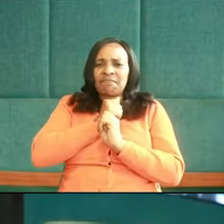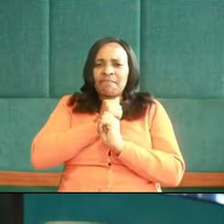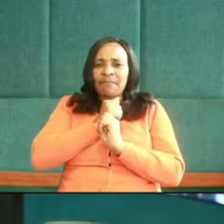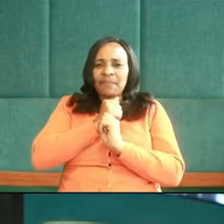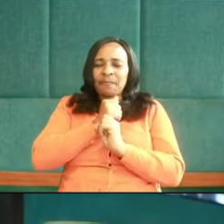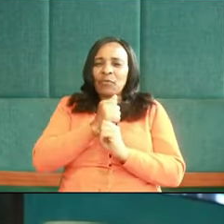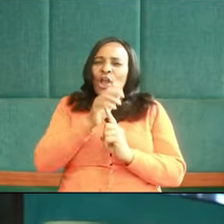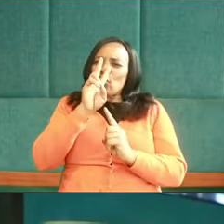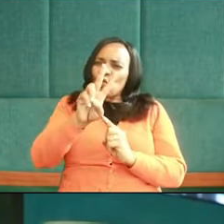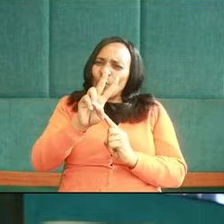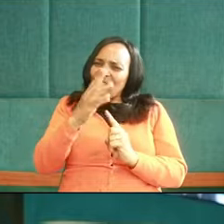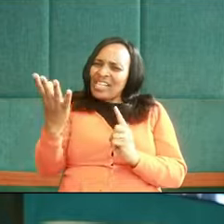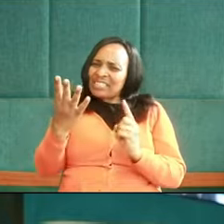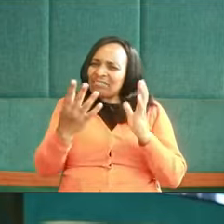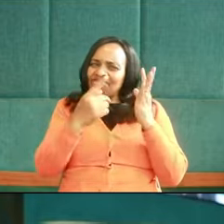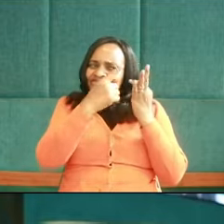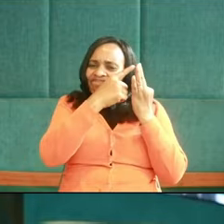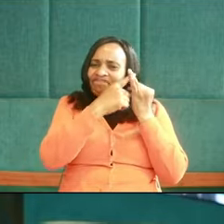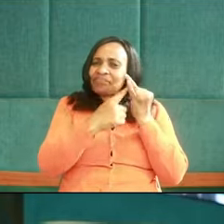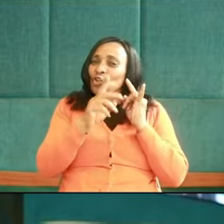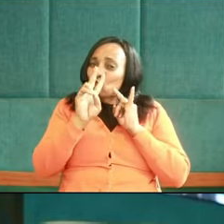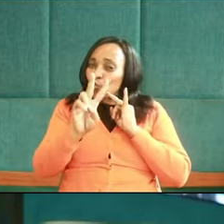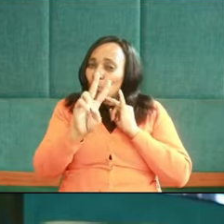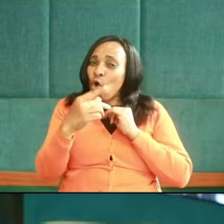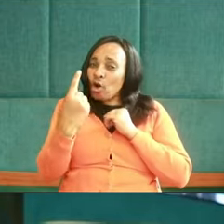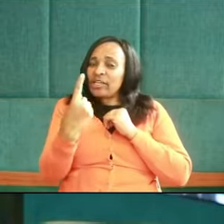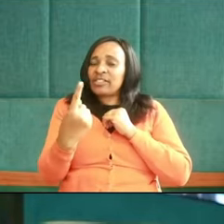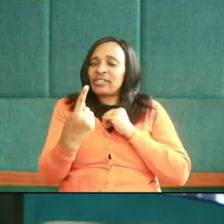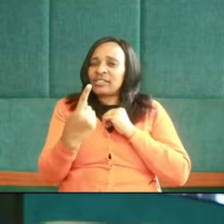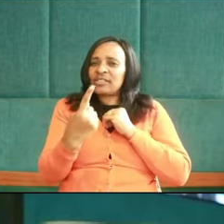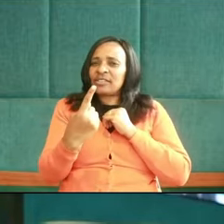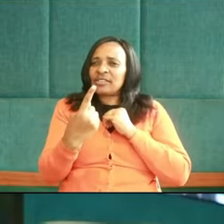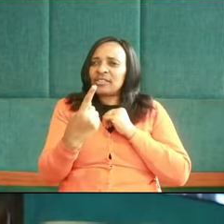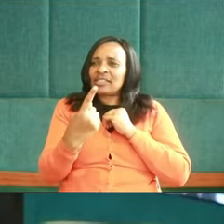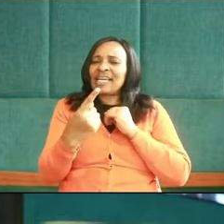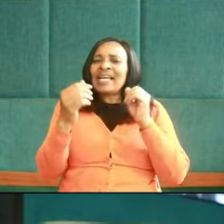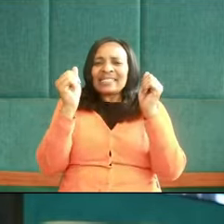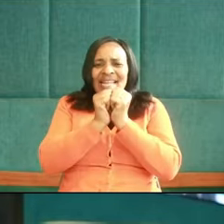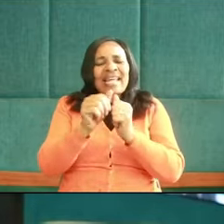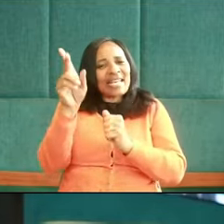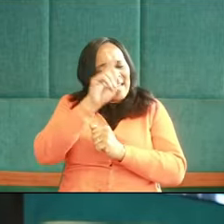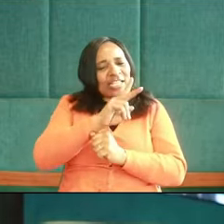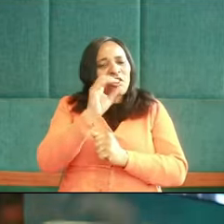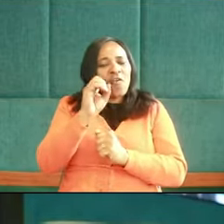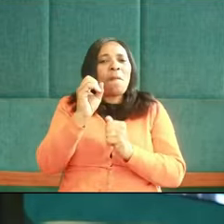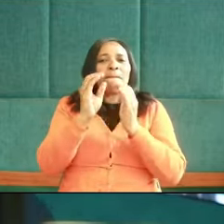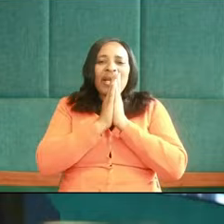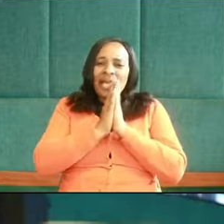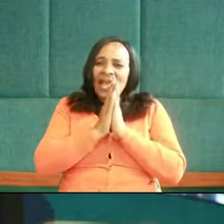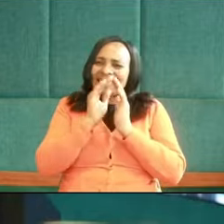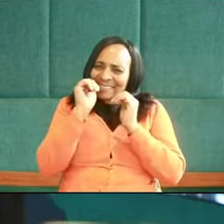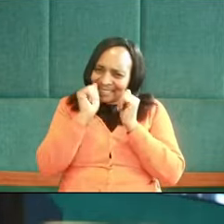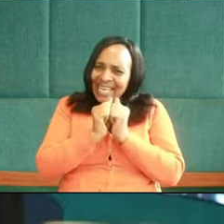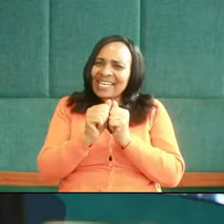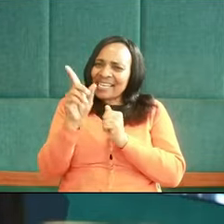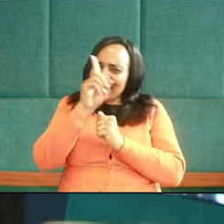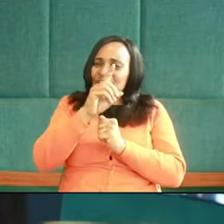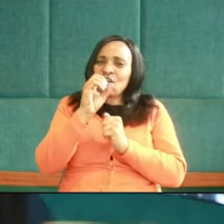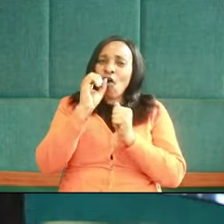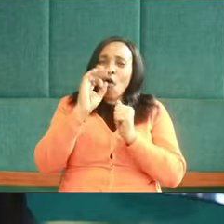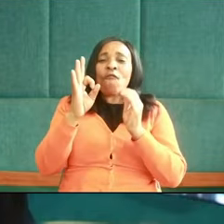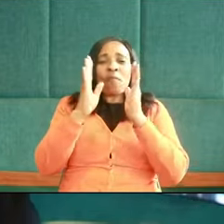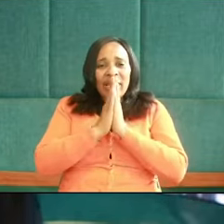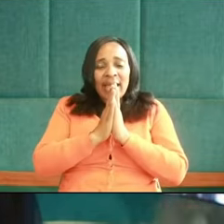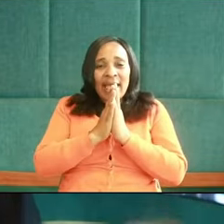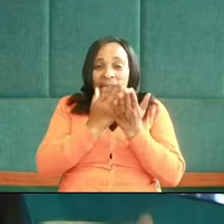Two priorities of faith, ten days of prayer. If there is anything you must go home